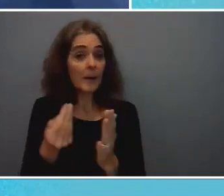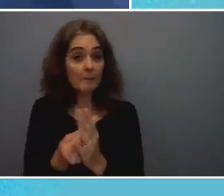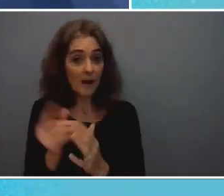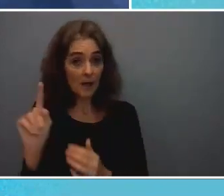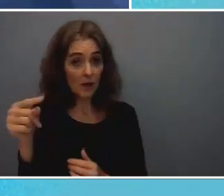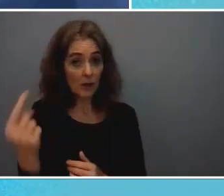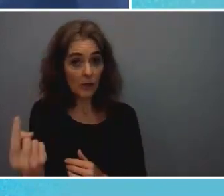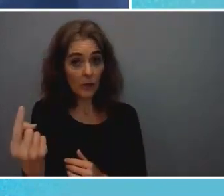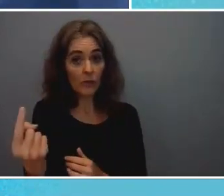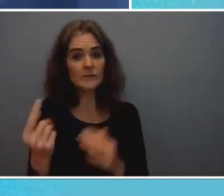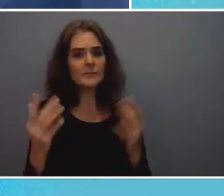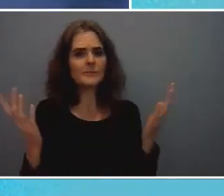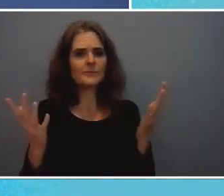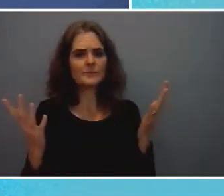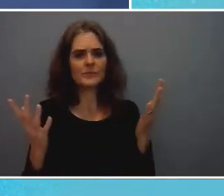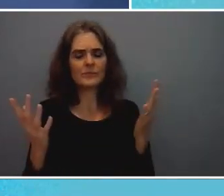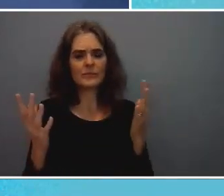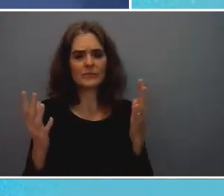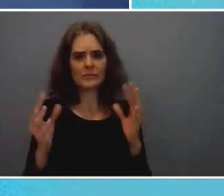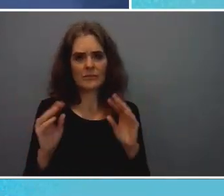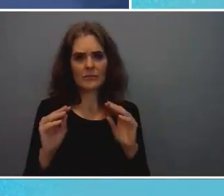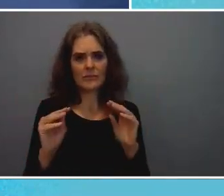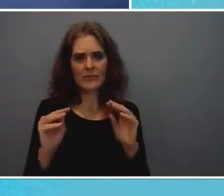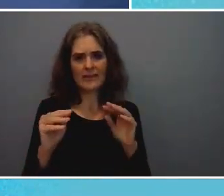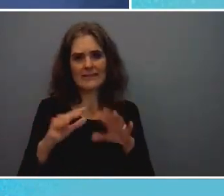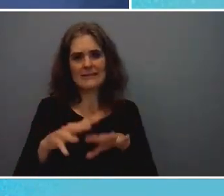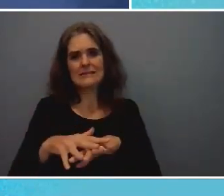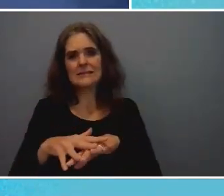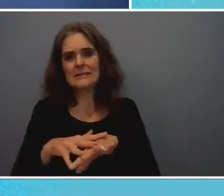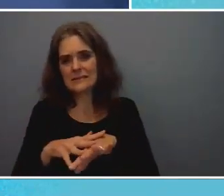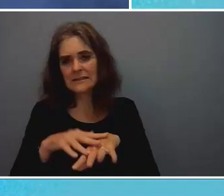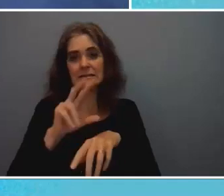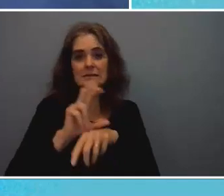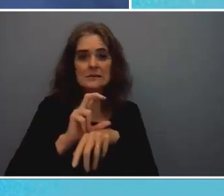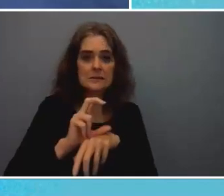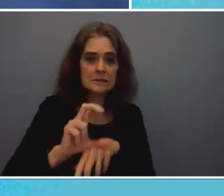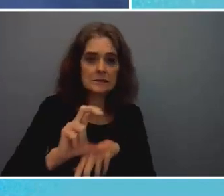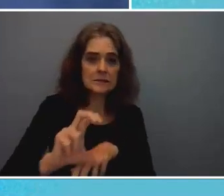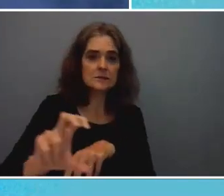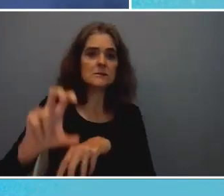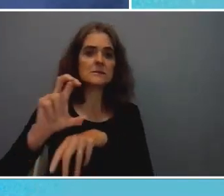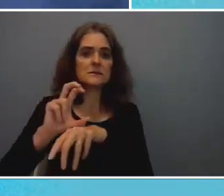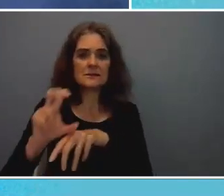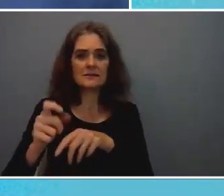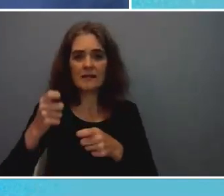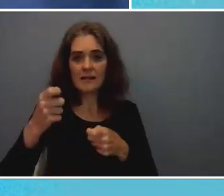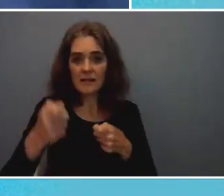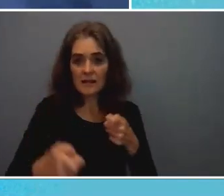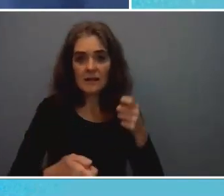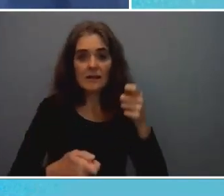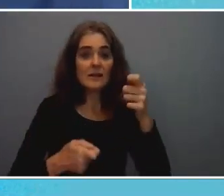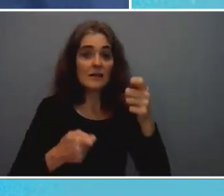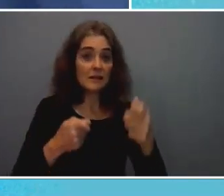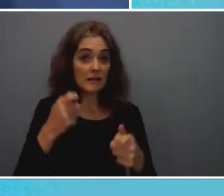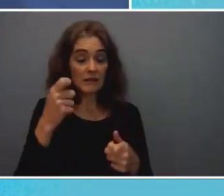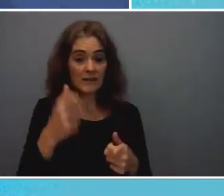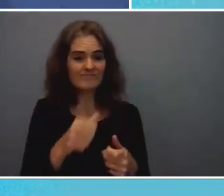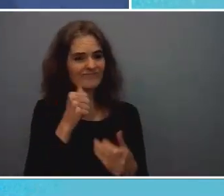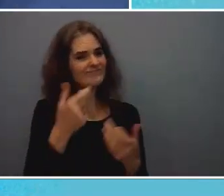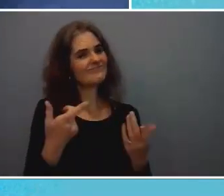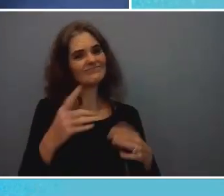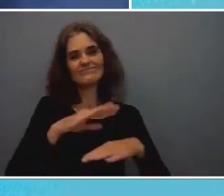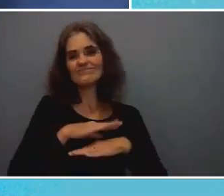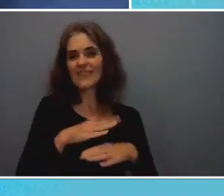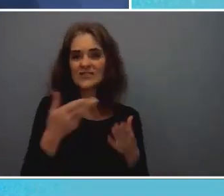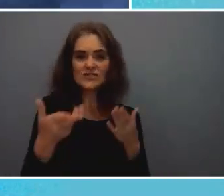moving too slowly and in dribs and drabs that aren't necessarily serving the needs so